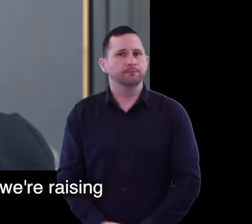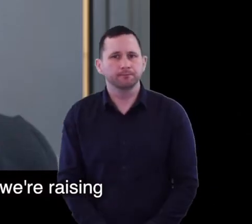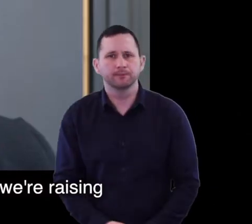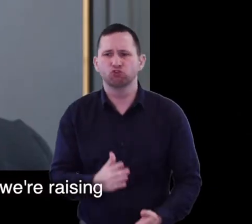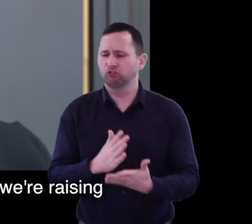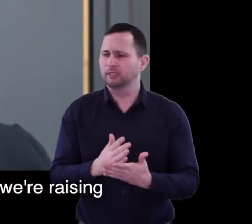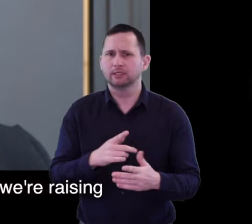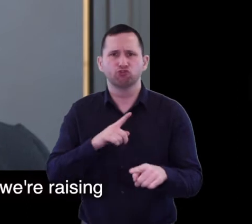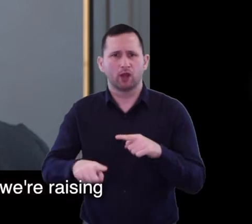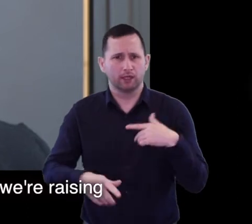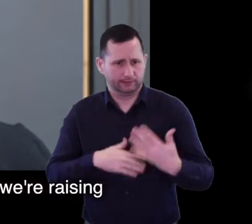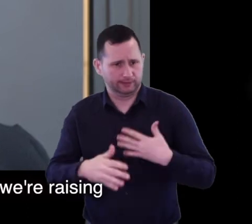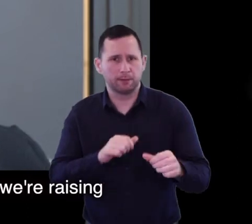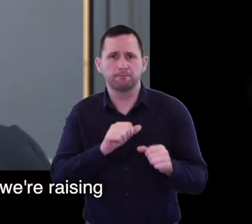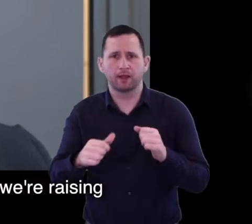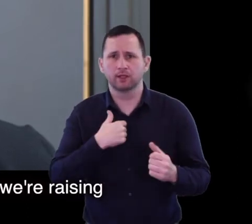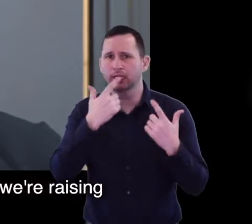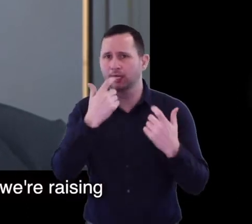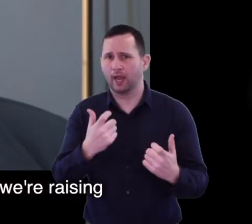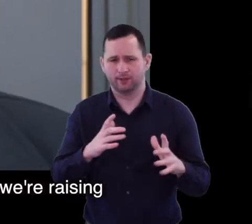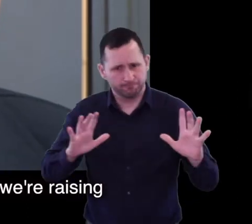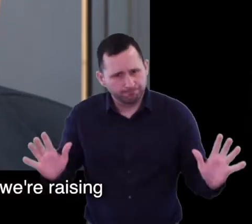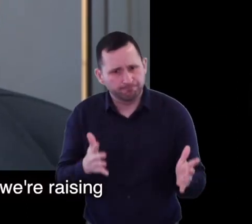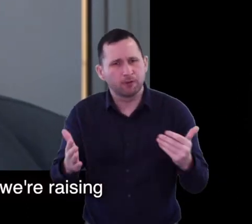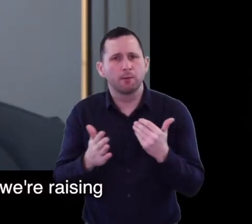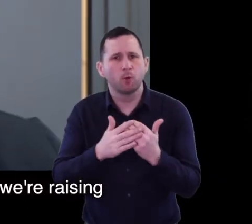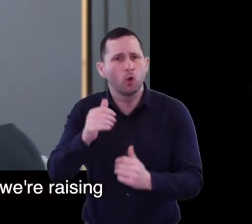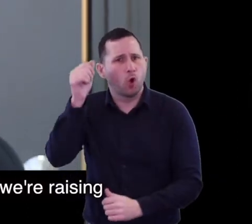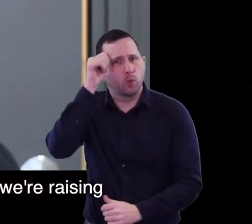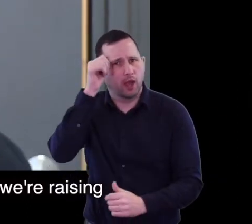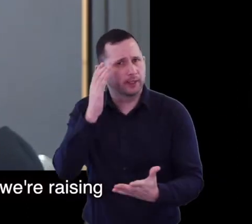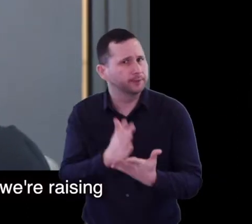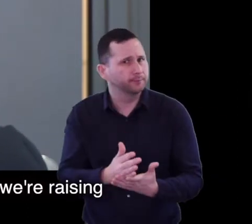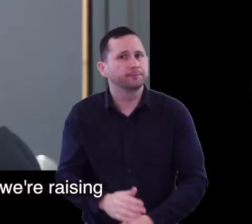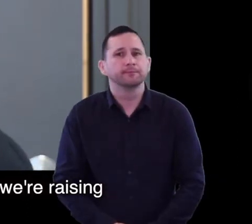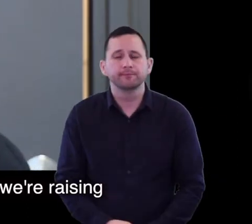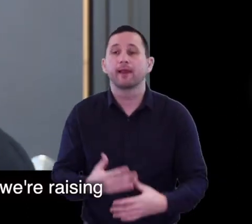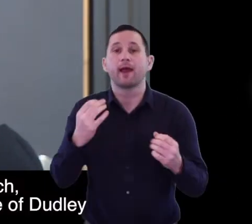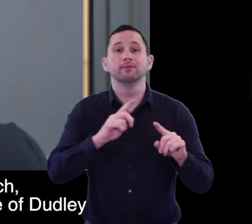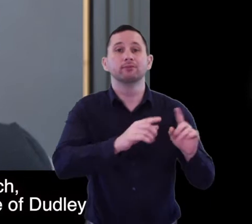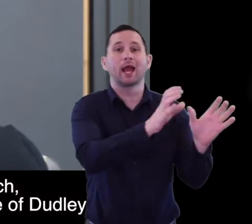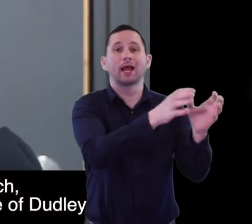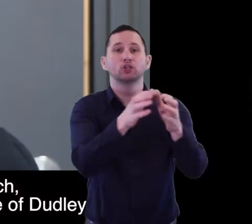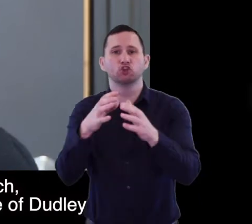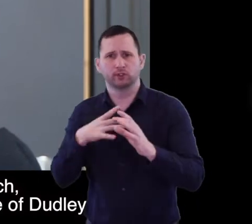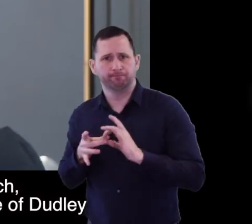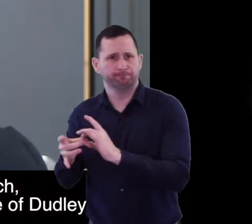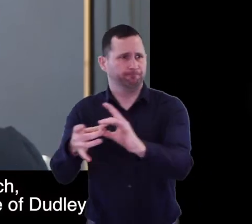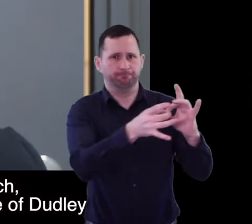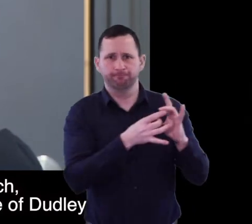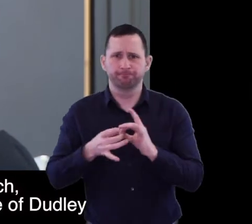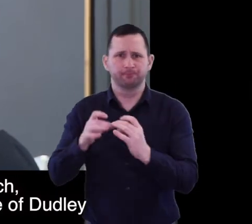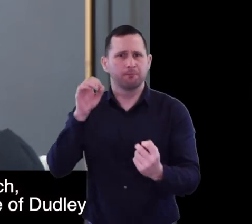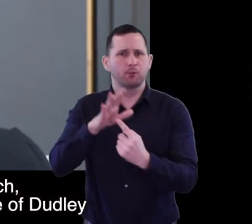of. I think we're doing the best that we can because we're raising awareness wherever possible, we're working in a multi